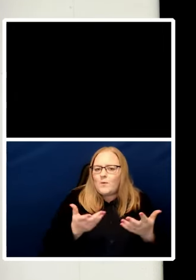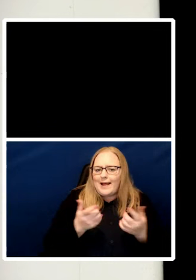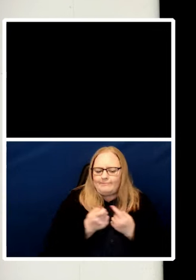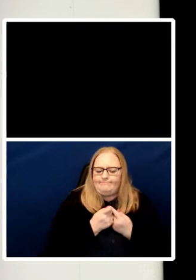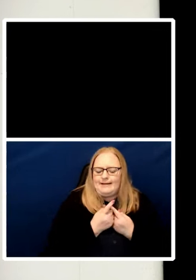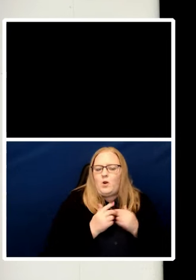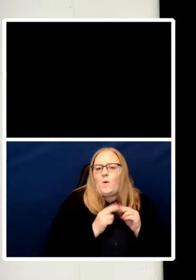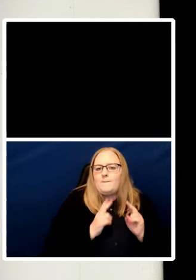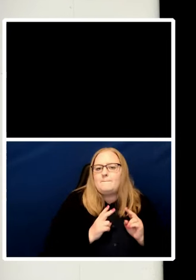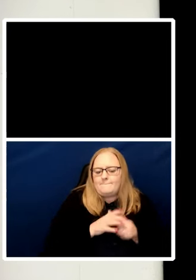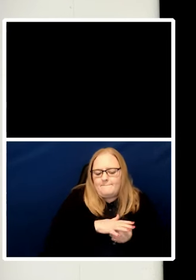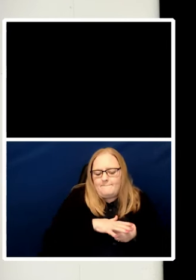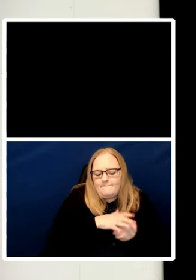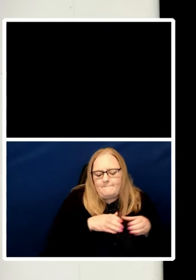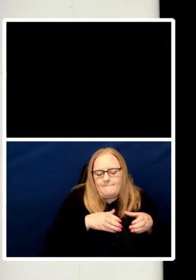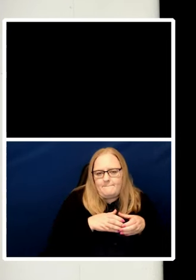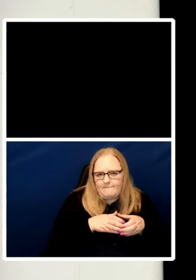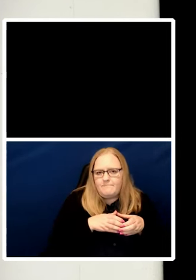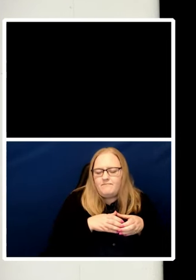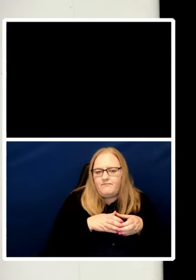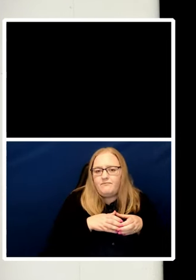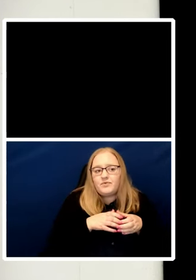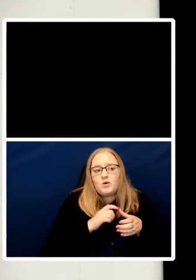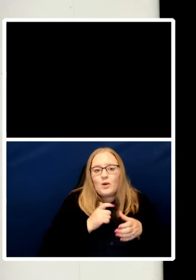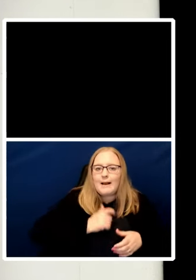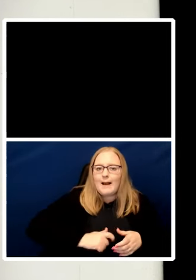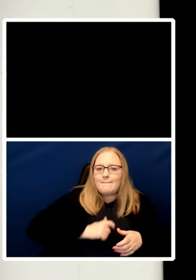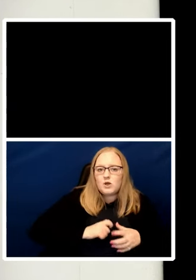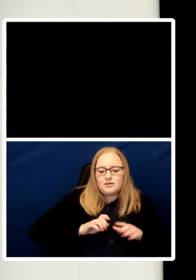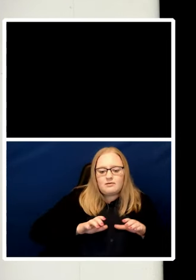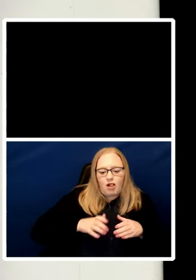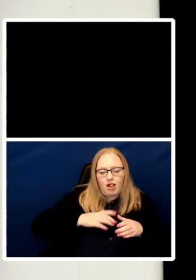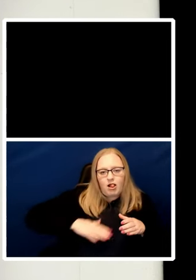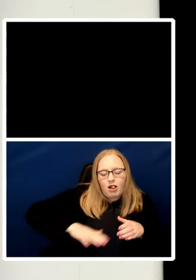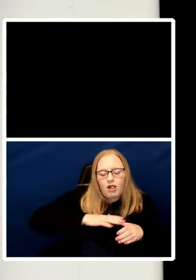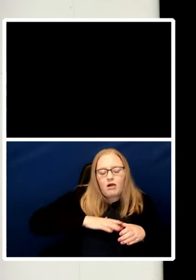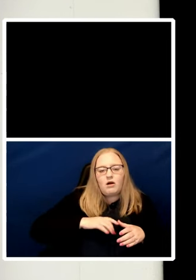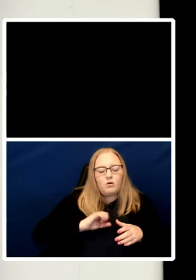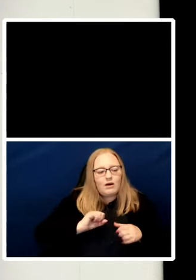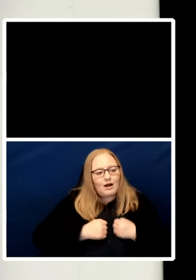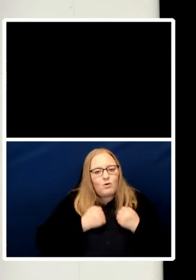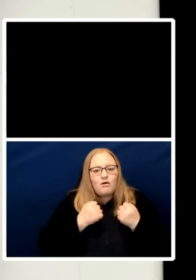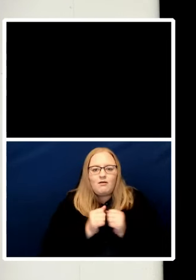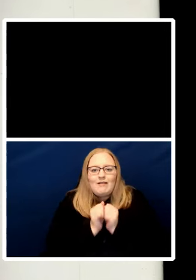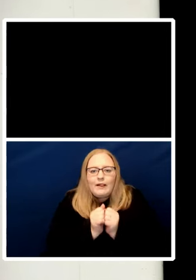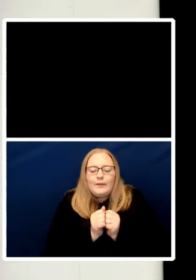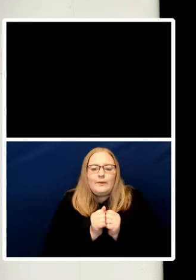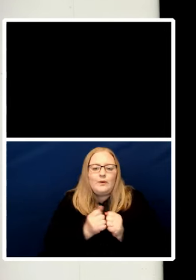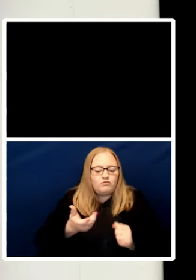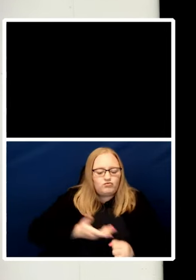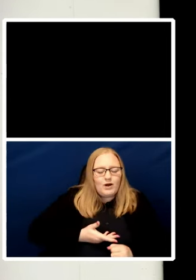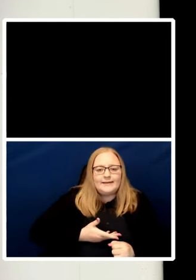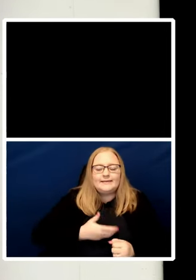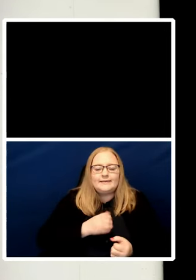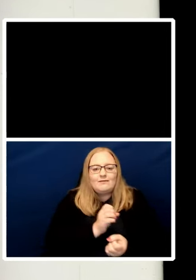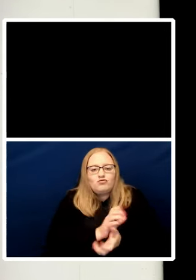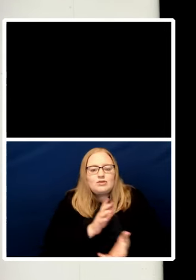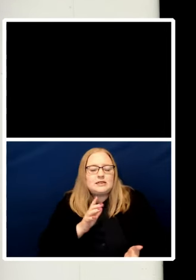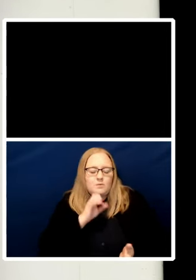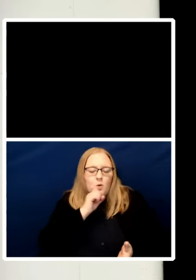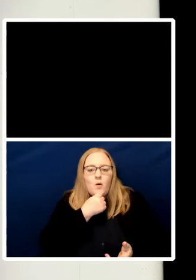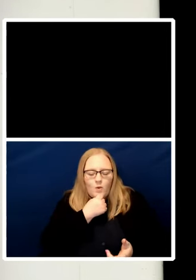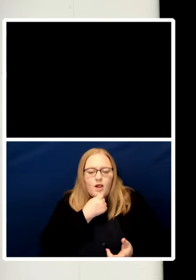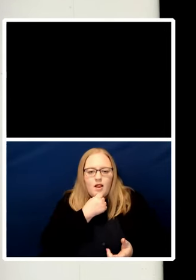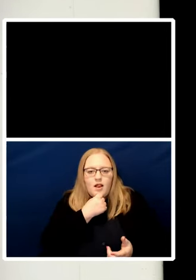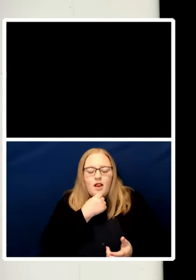we first apply our values and experience our rights and freedoms. A parent attempts to